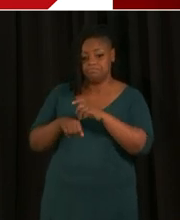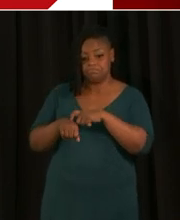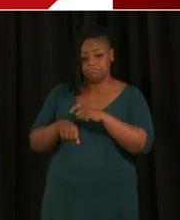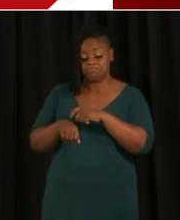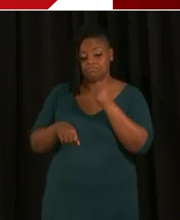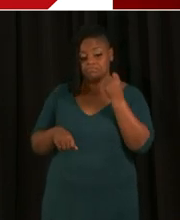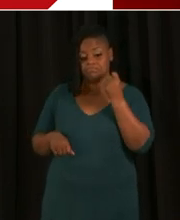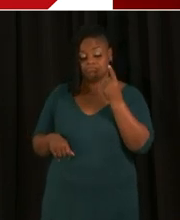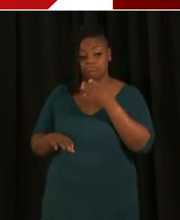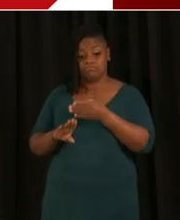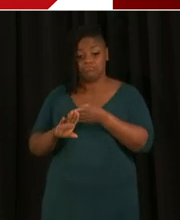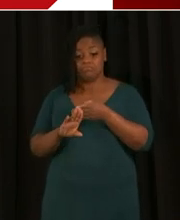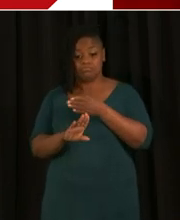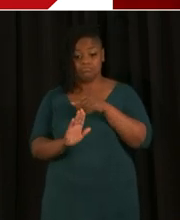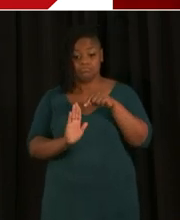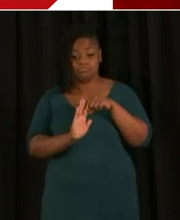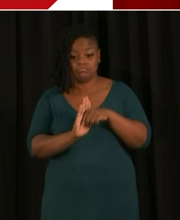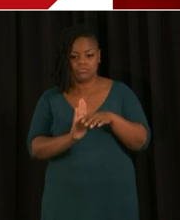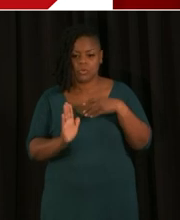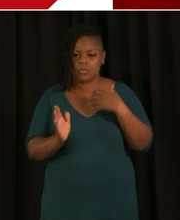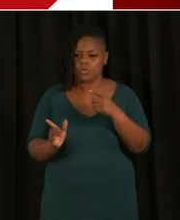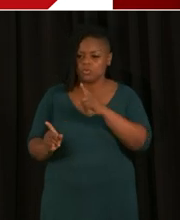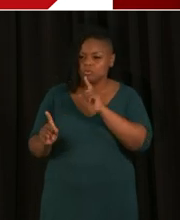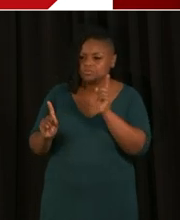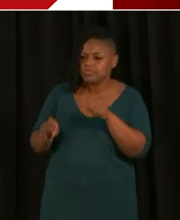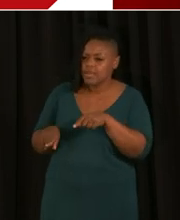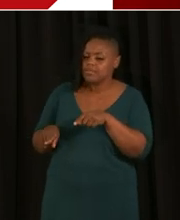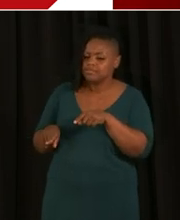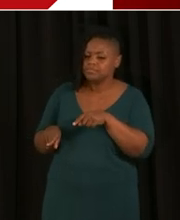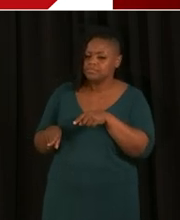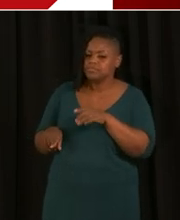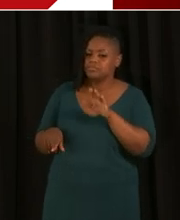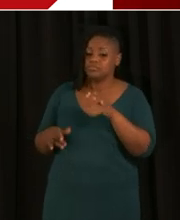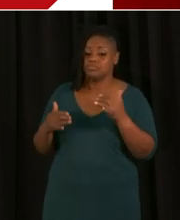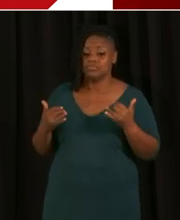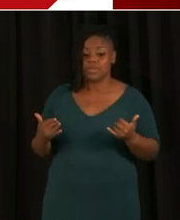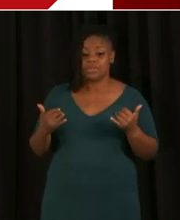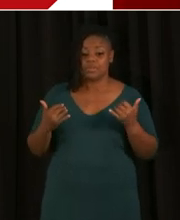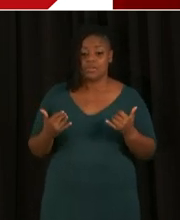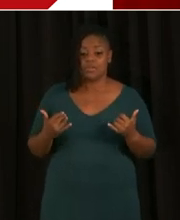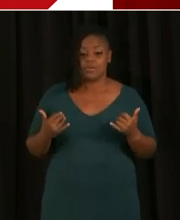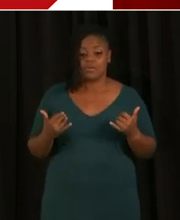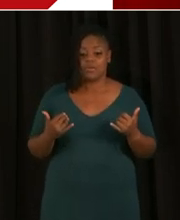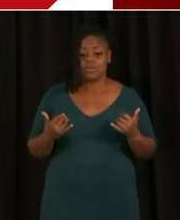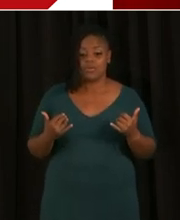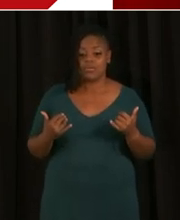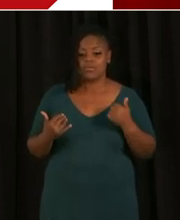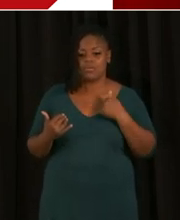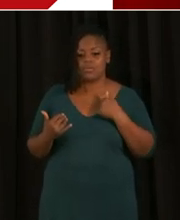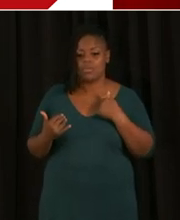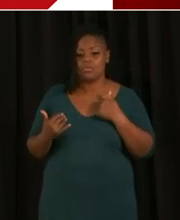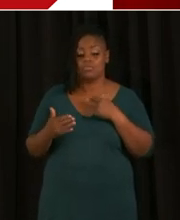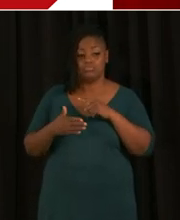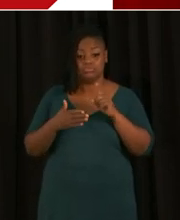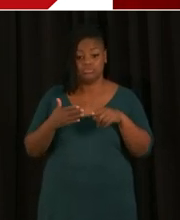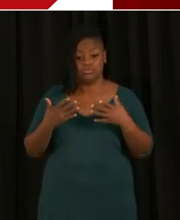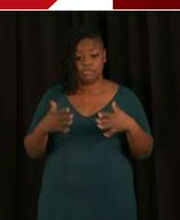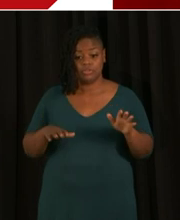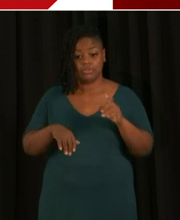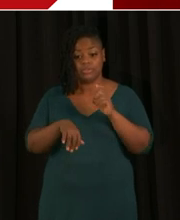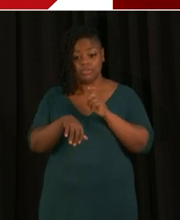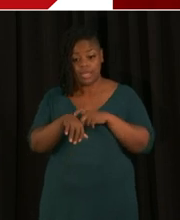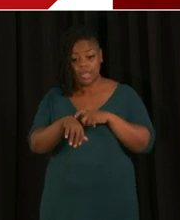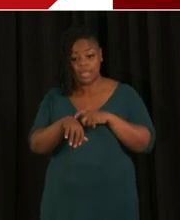that one, do just want to respond to the previous question. Our current mean turnaround test time as of December